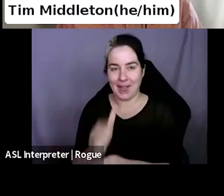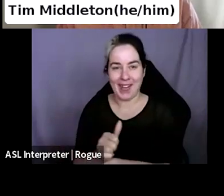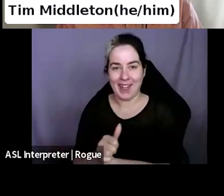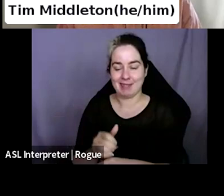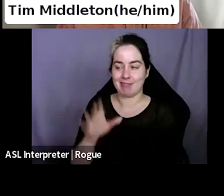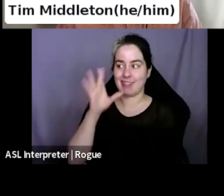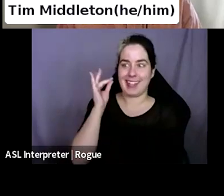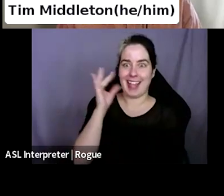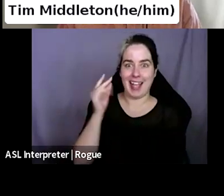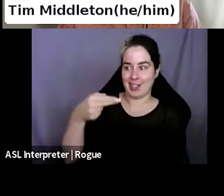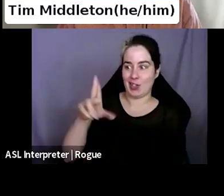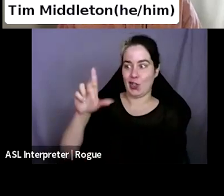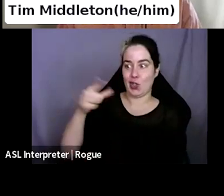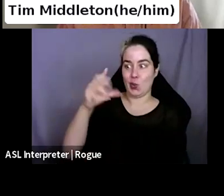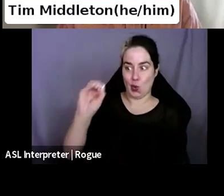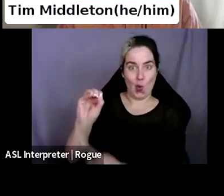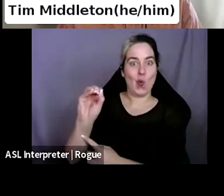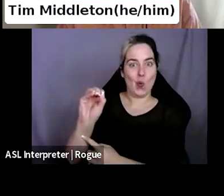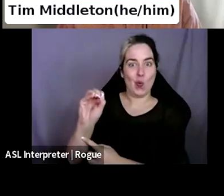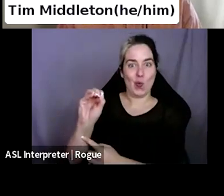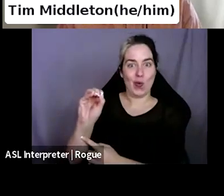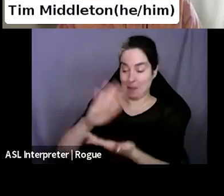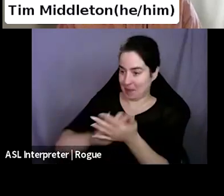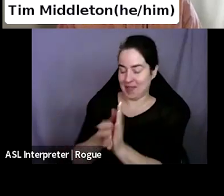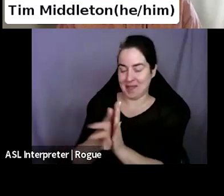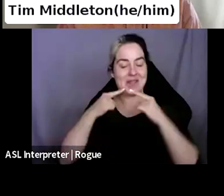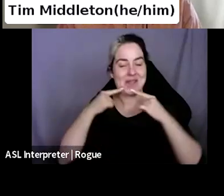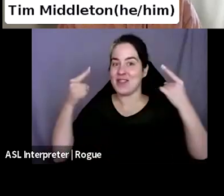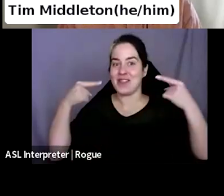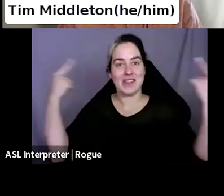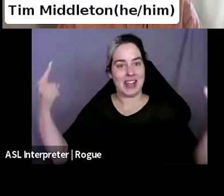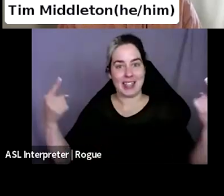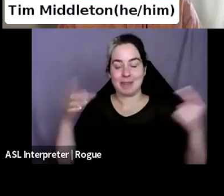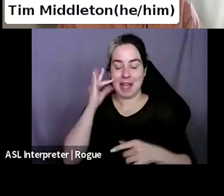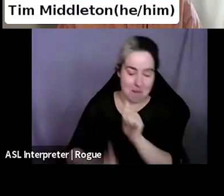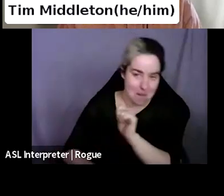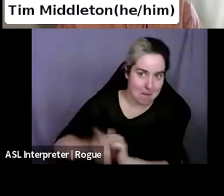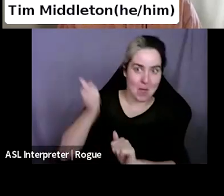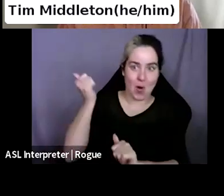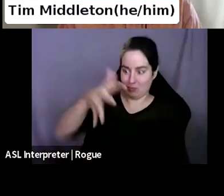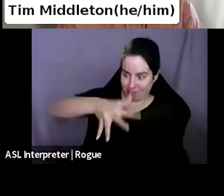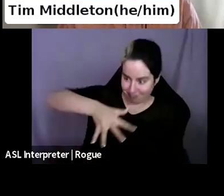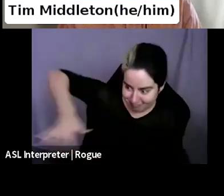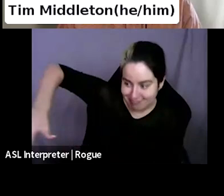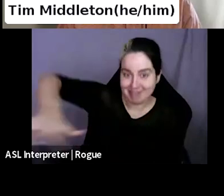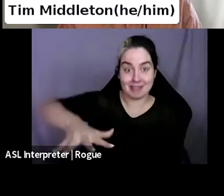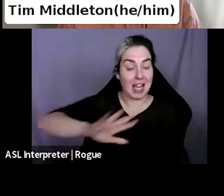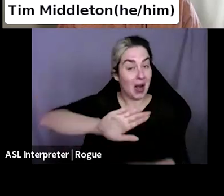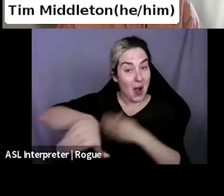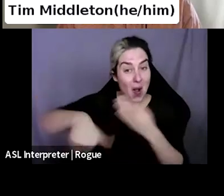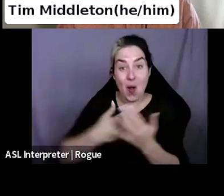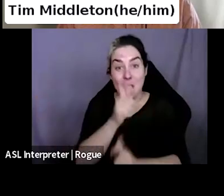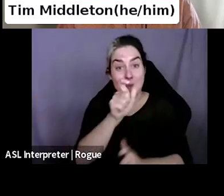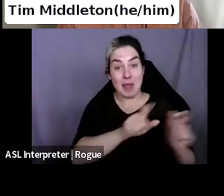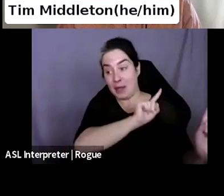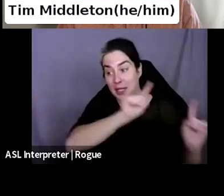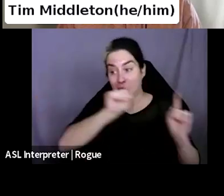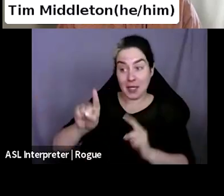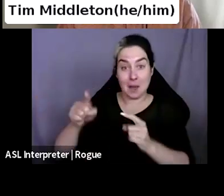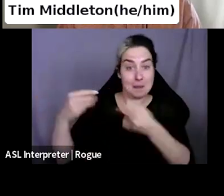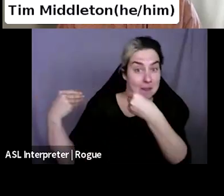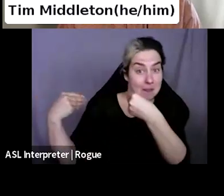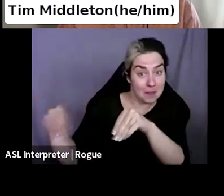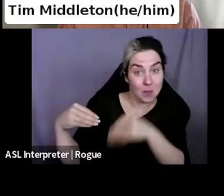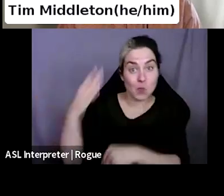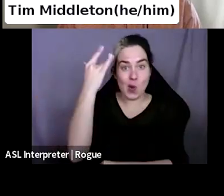the most famous cat in Lethbridge and everyone comes to visit our cat and buys a book after they